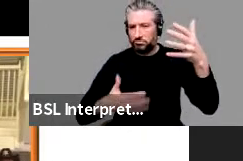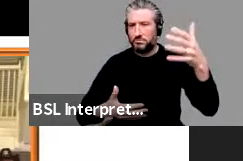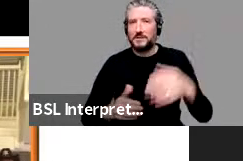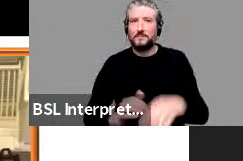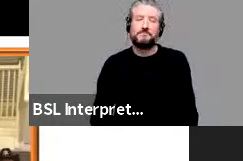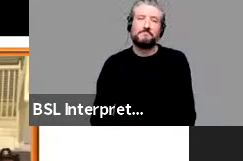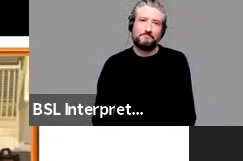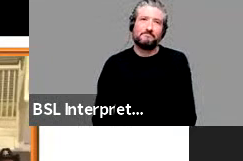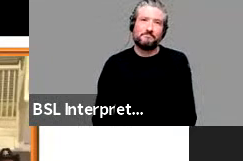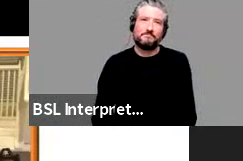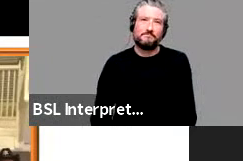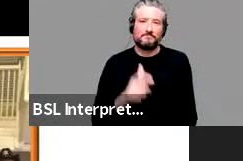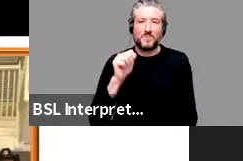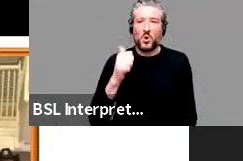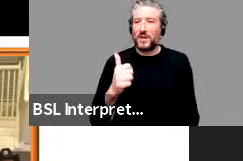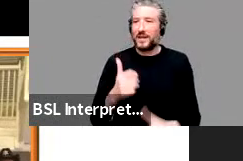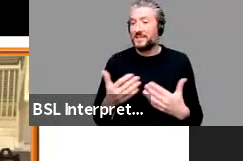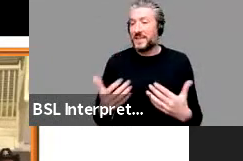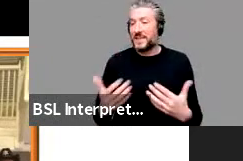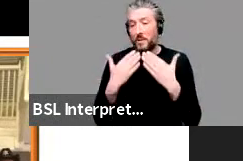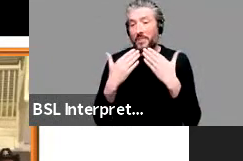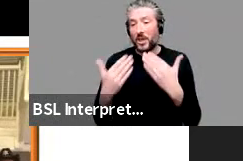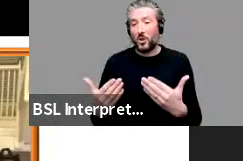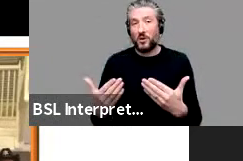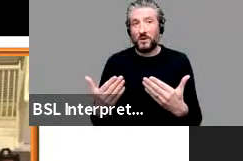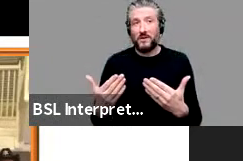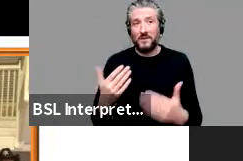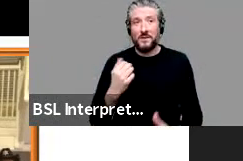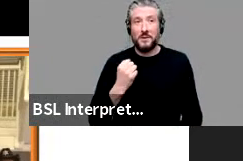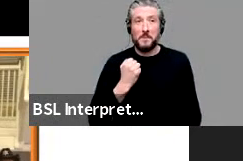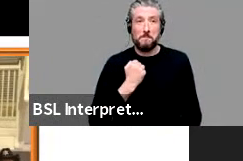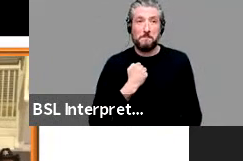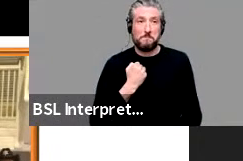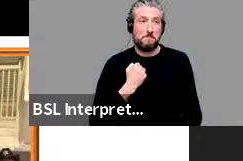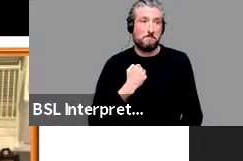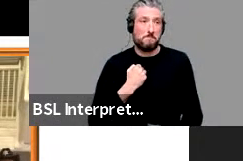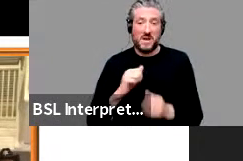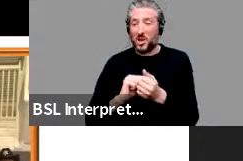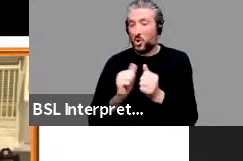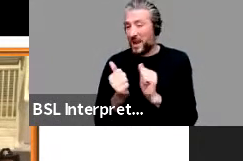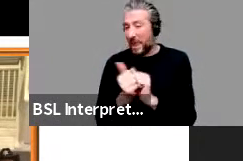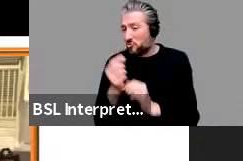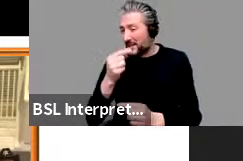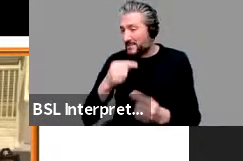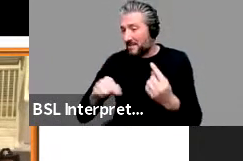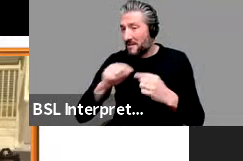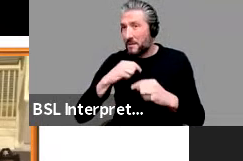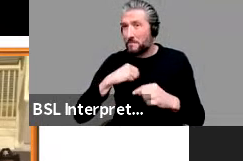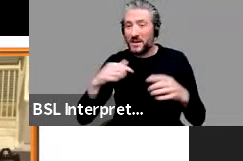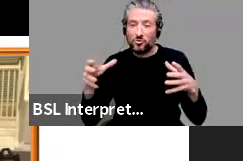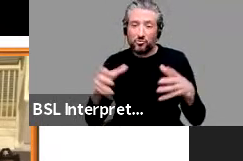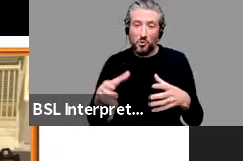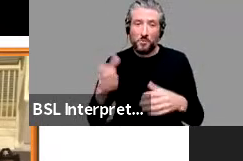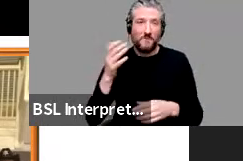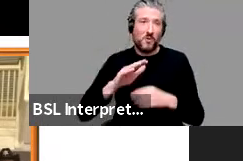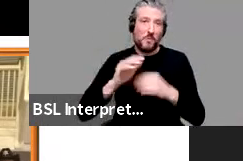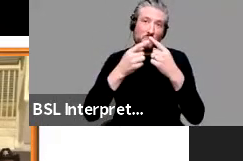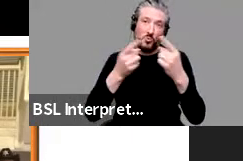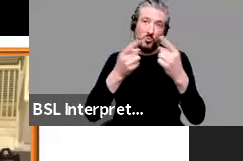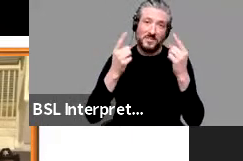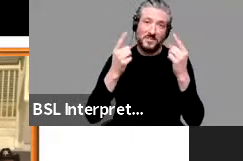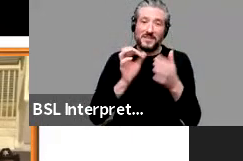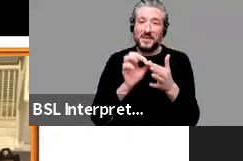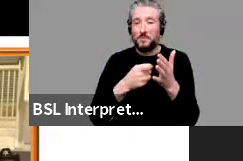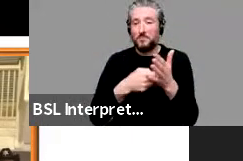All right, so I just want to thank my collaborators and my group at Princeton and my collaborators in and out of